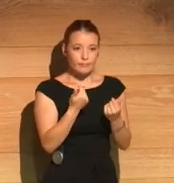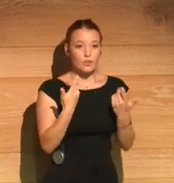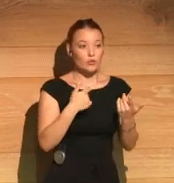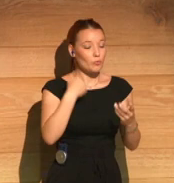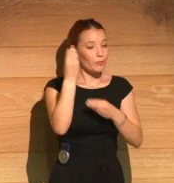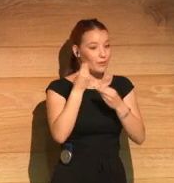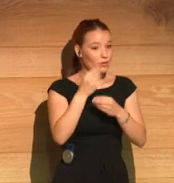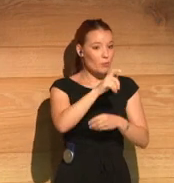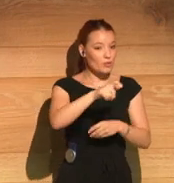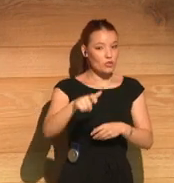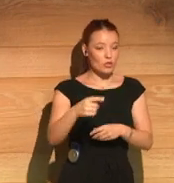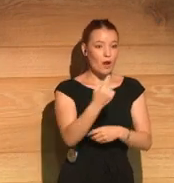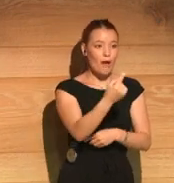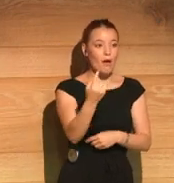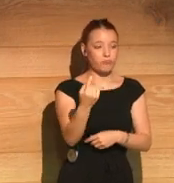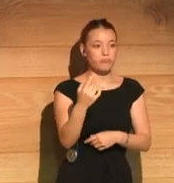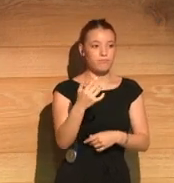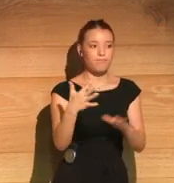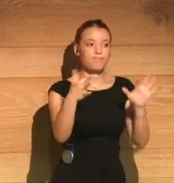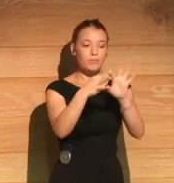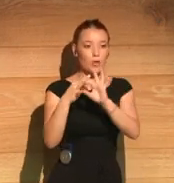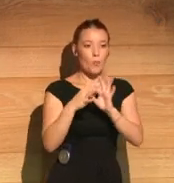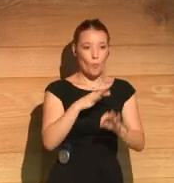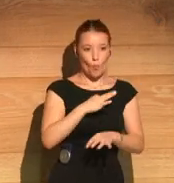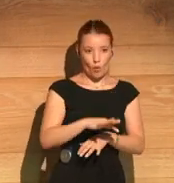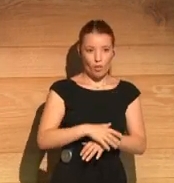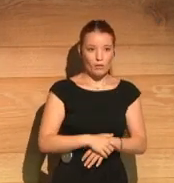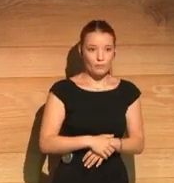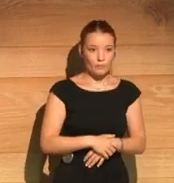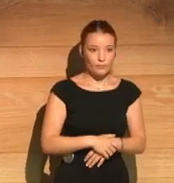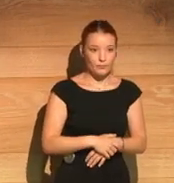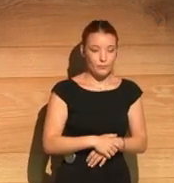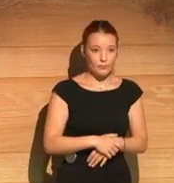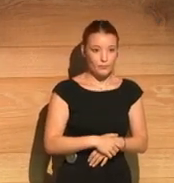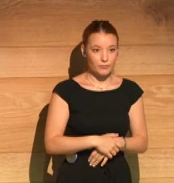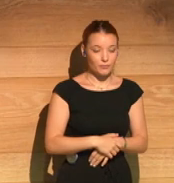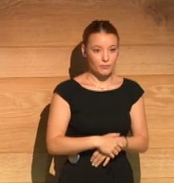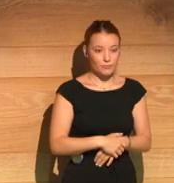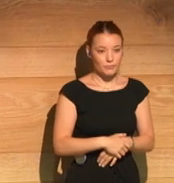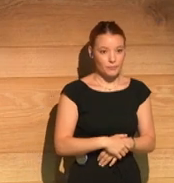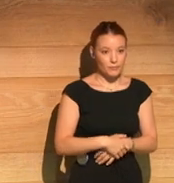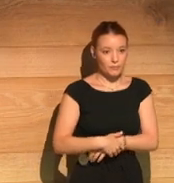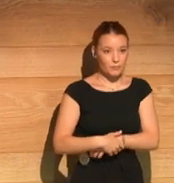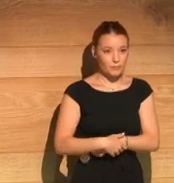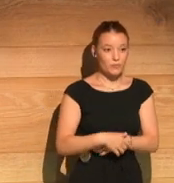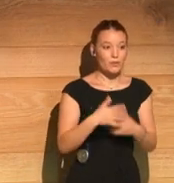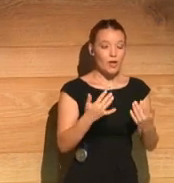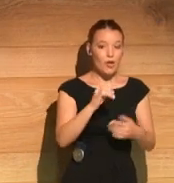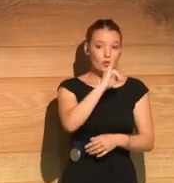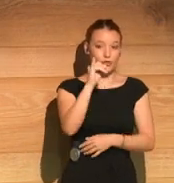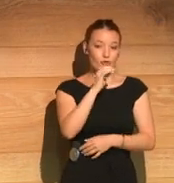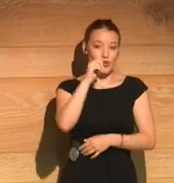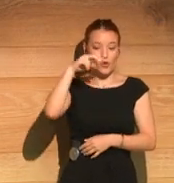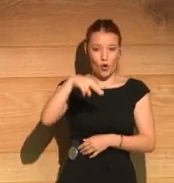And so I think this can be related to by any reader and any person who's